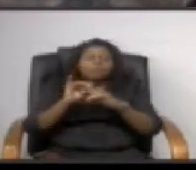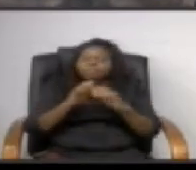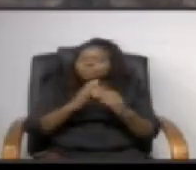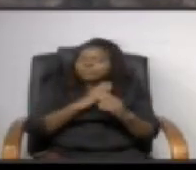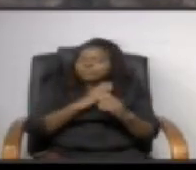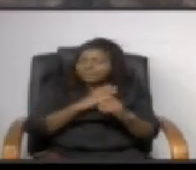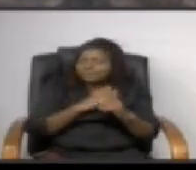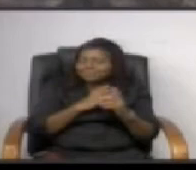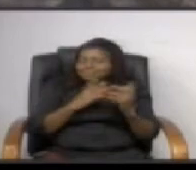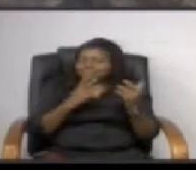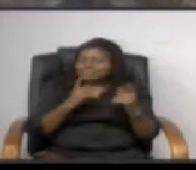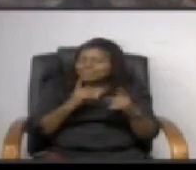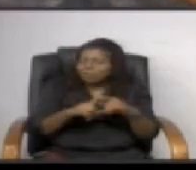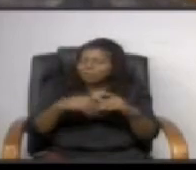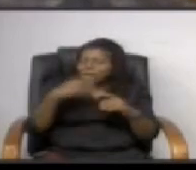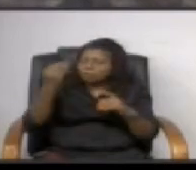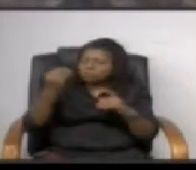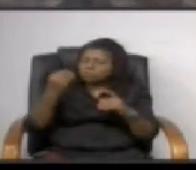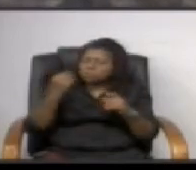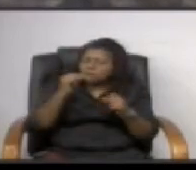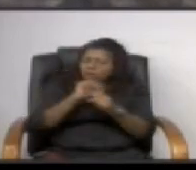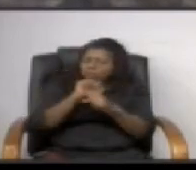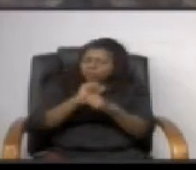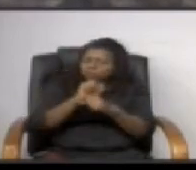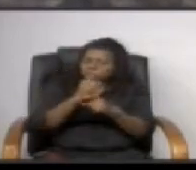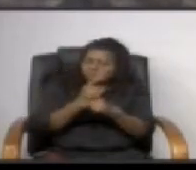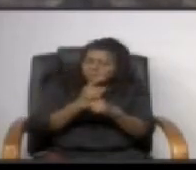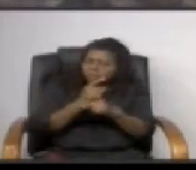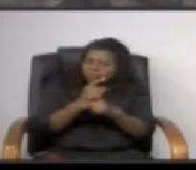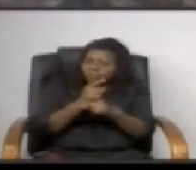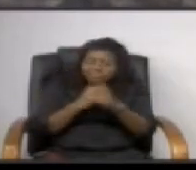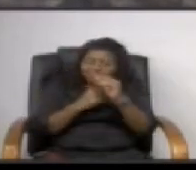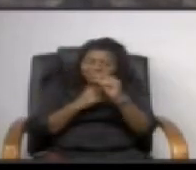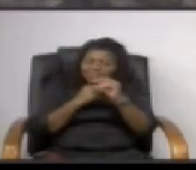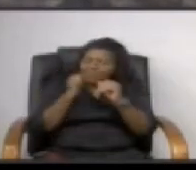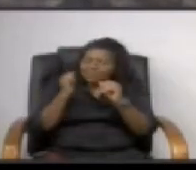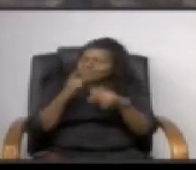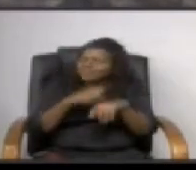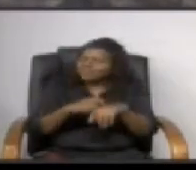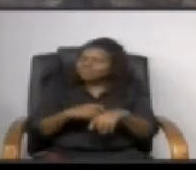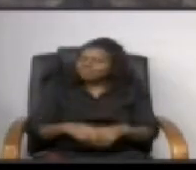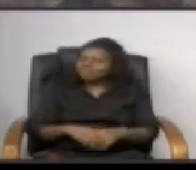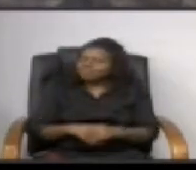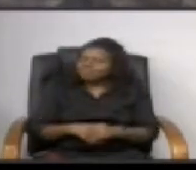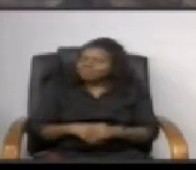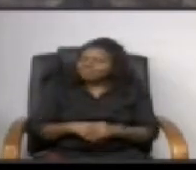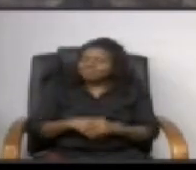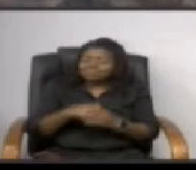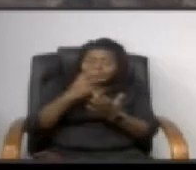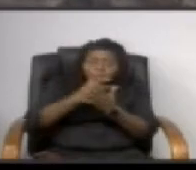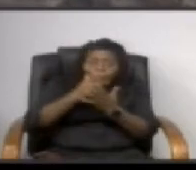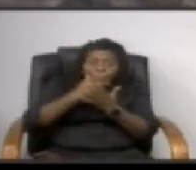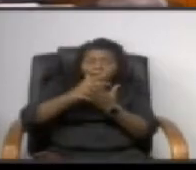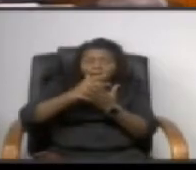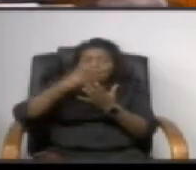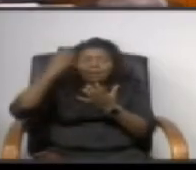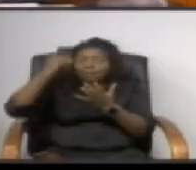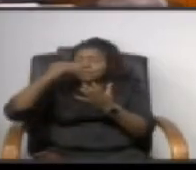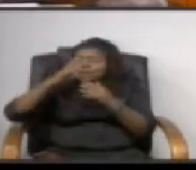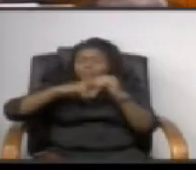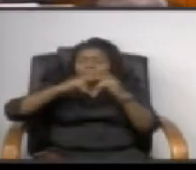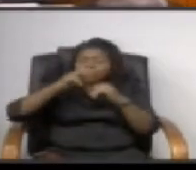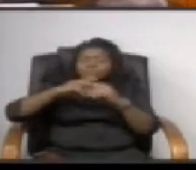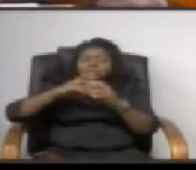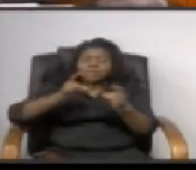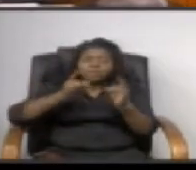when you go outside your cell phone works better that's what i know not all the time i know the parking lot outside the building is very difficult for